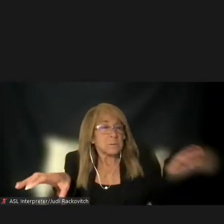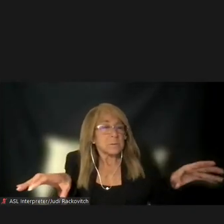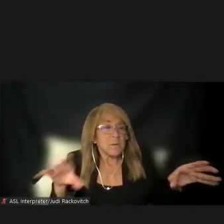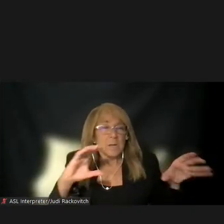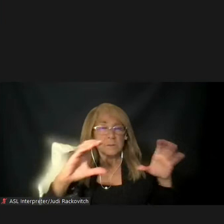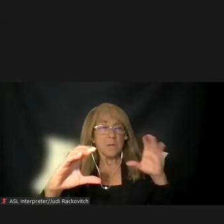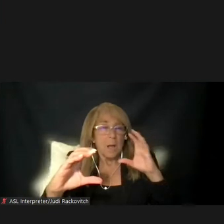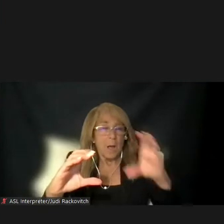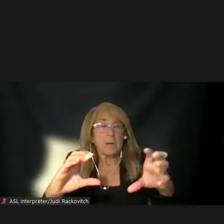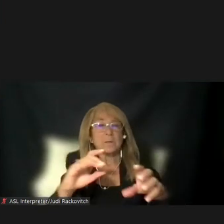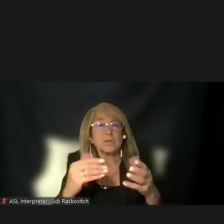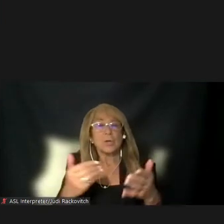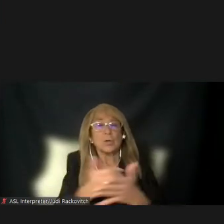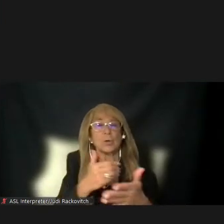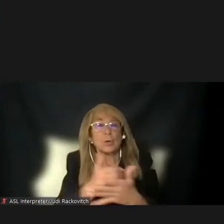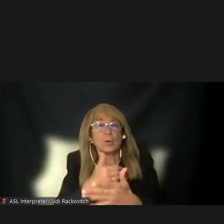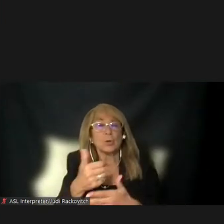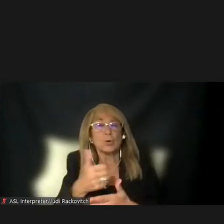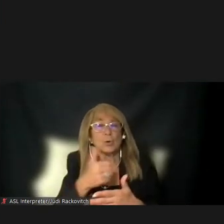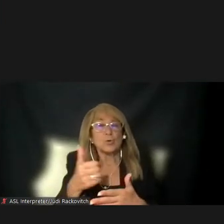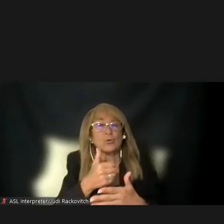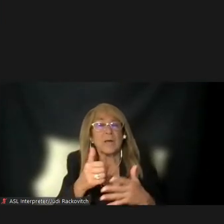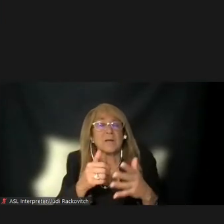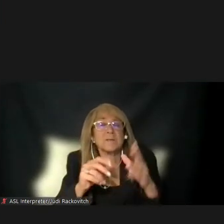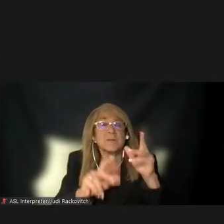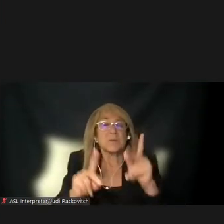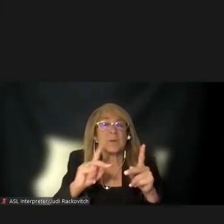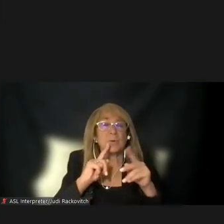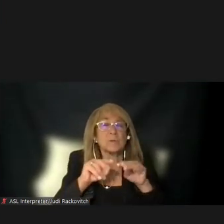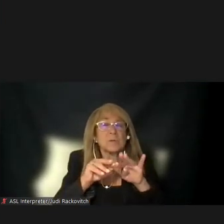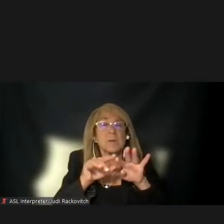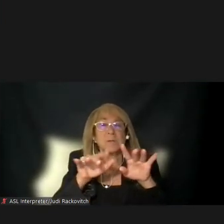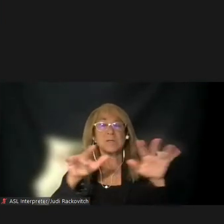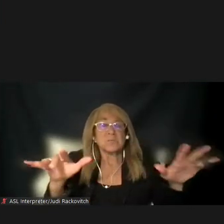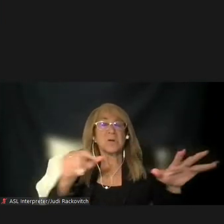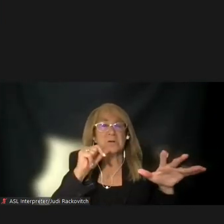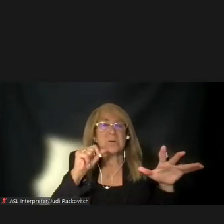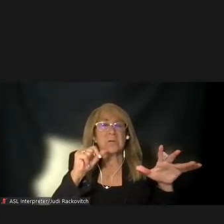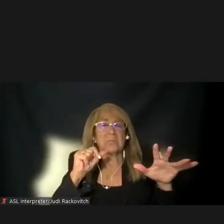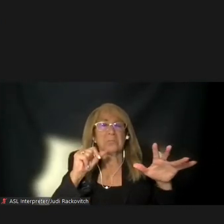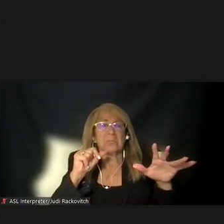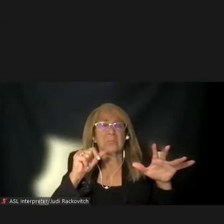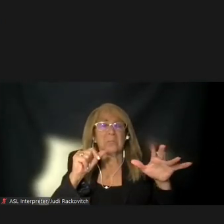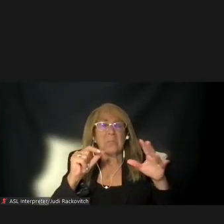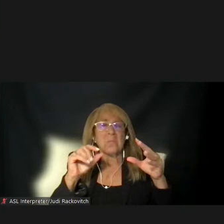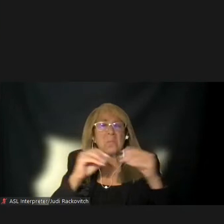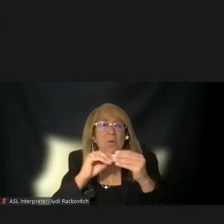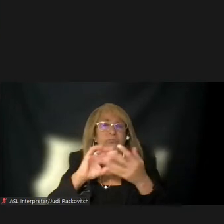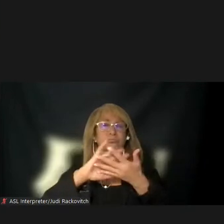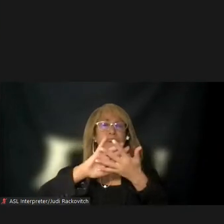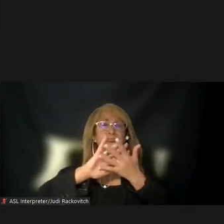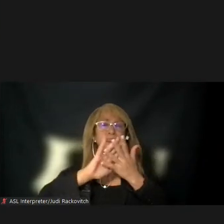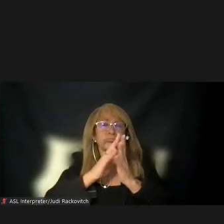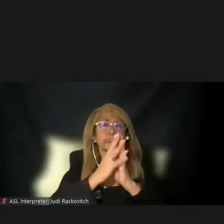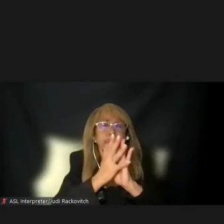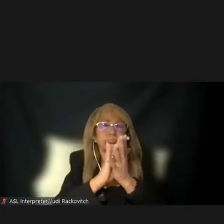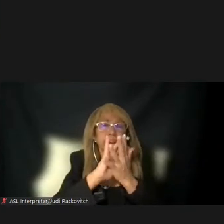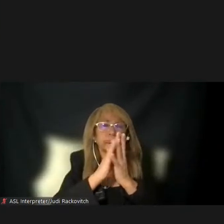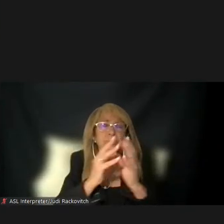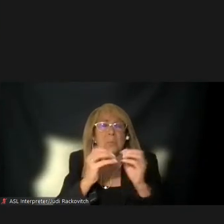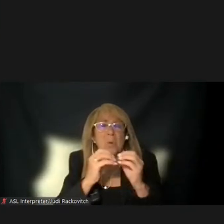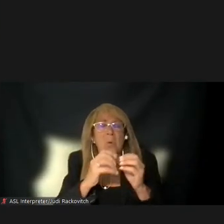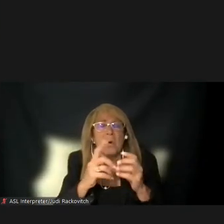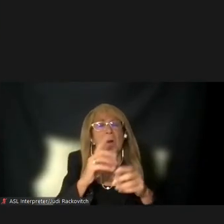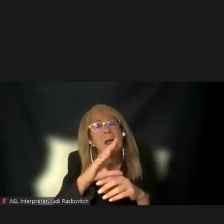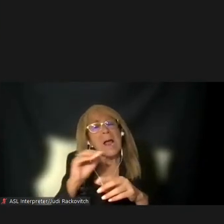shows that new transit passengers will be spread throughout the system and will not overcrowd any particular route or line. In addition, preliminary analysis does not predict